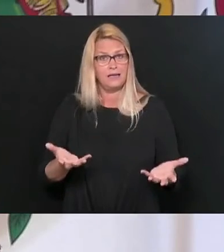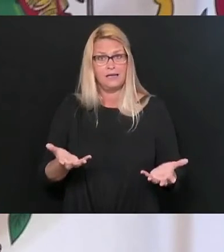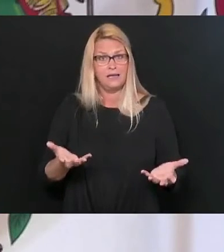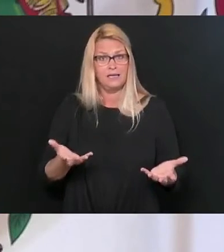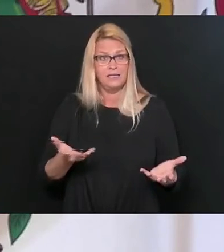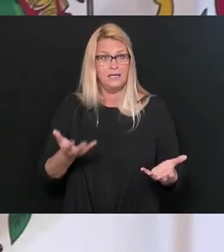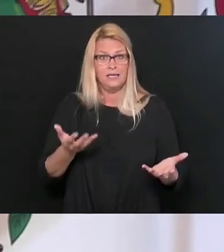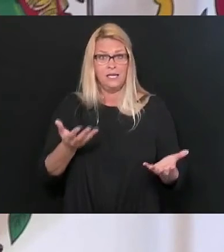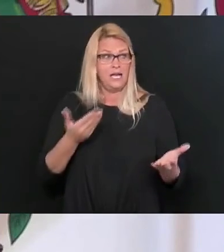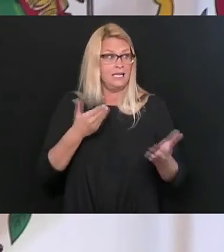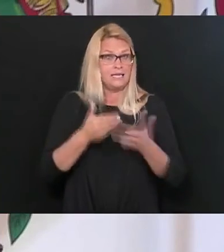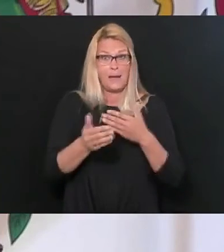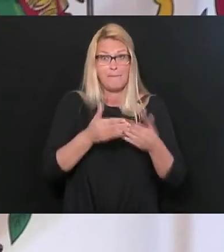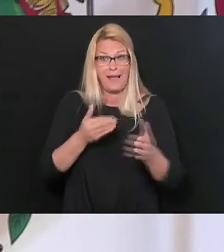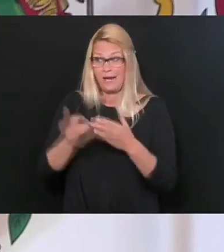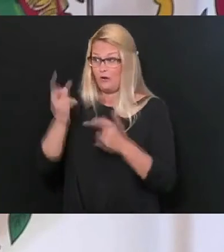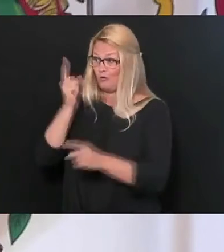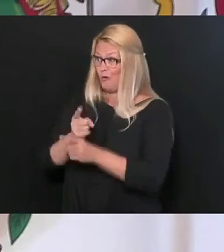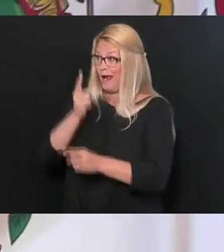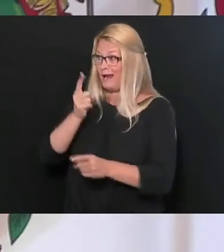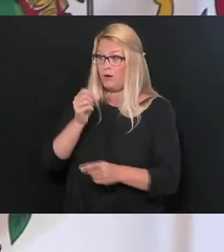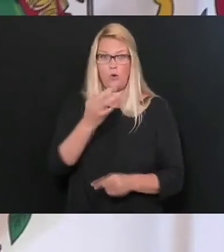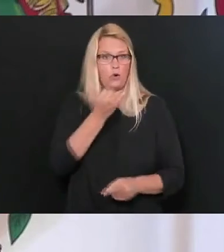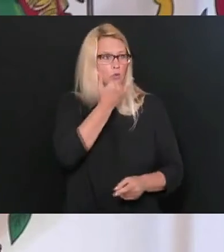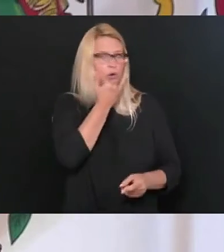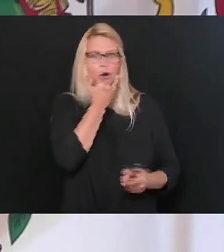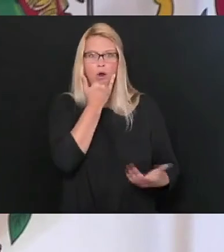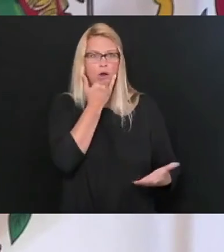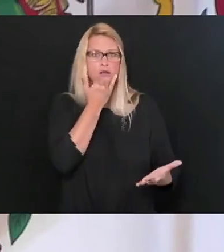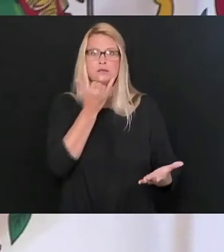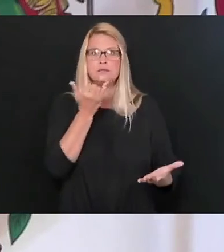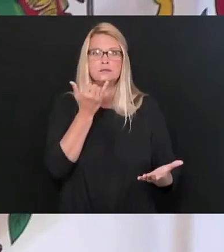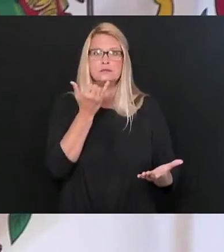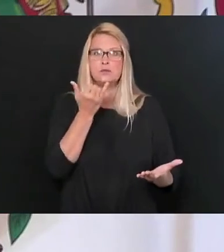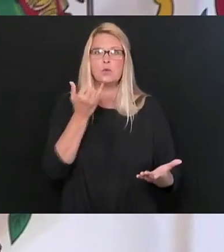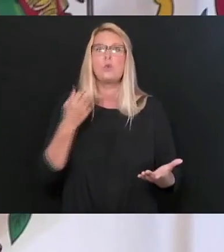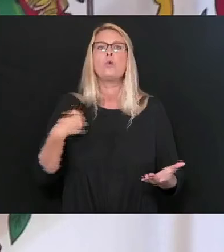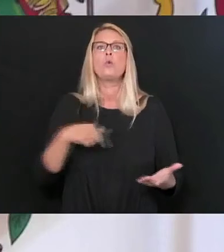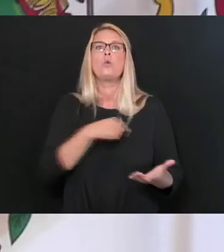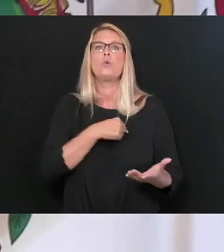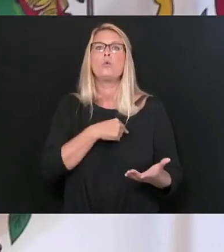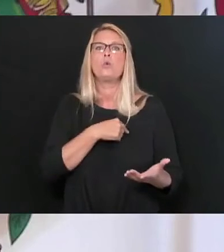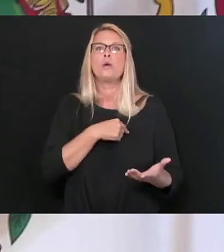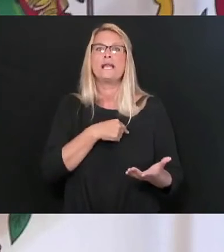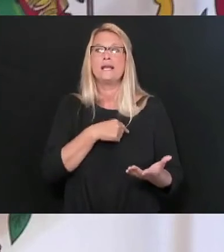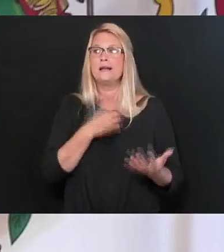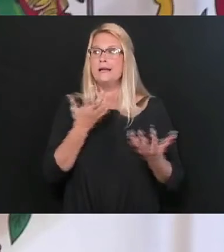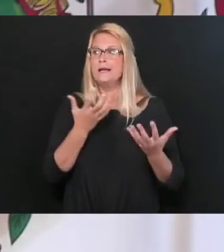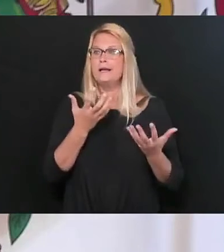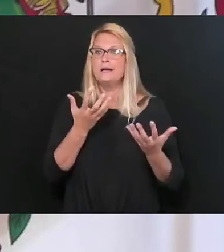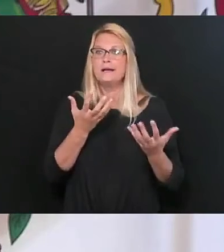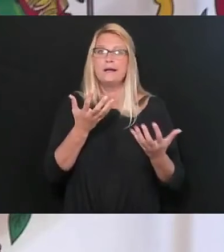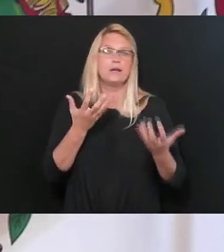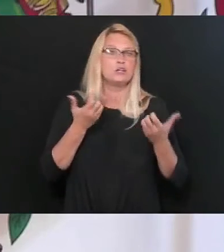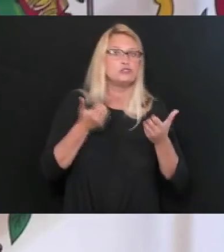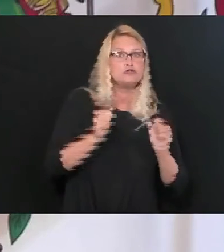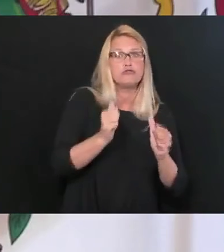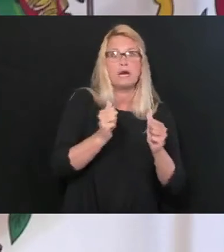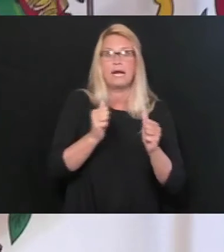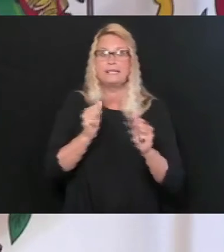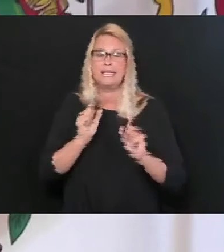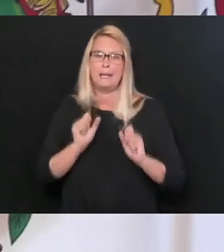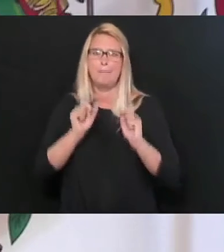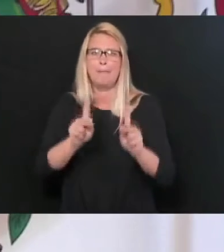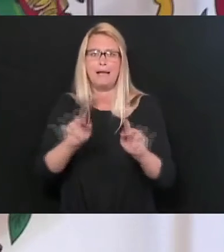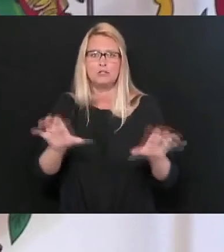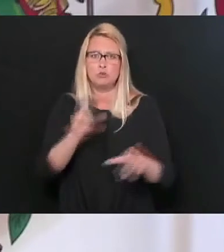doesn't matter if it's right and wrong anymore. All that matters is what we can get by with. We got to get back to